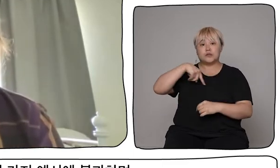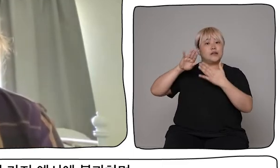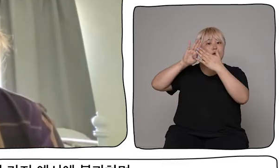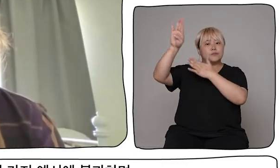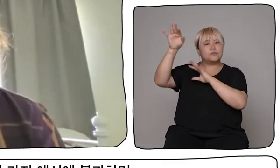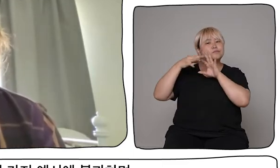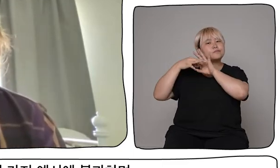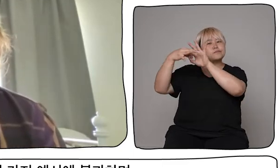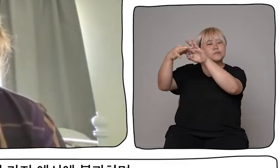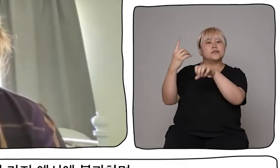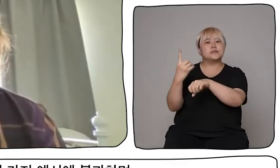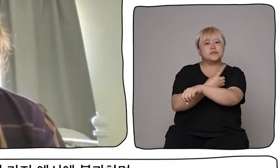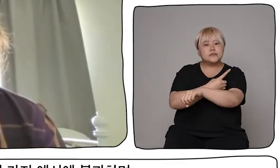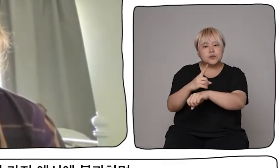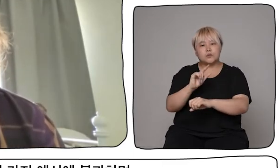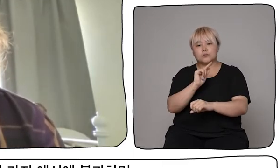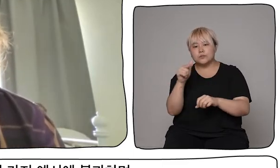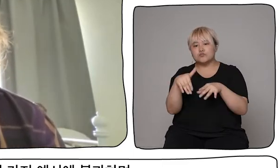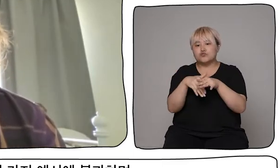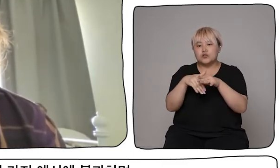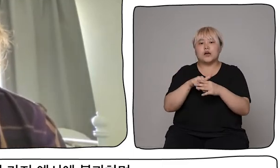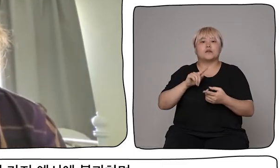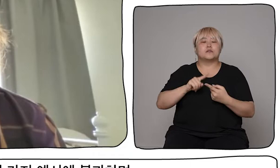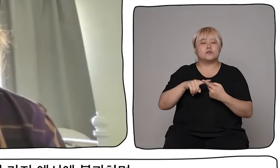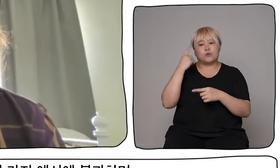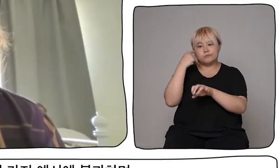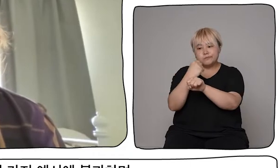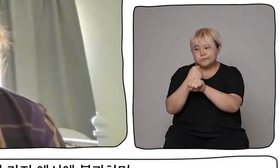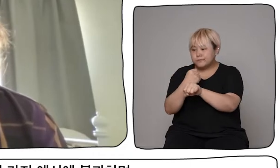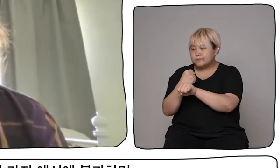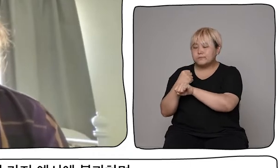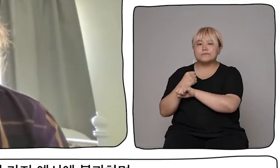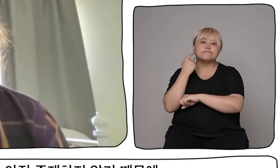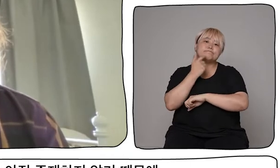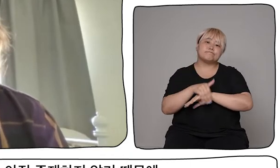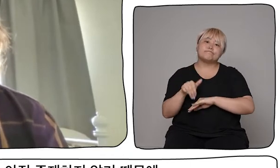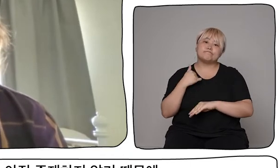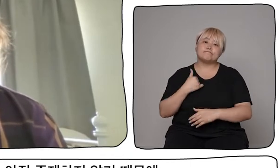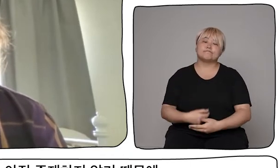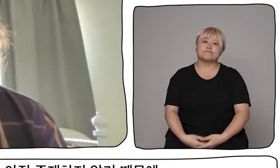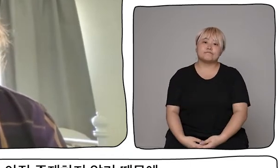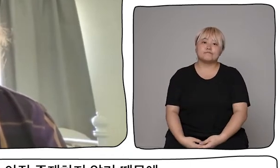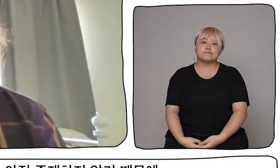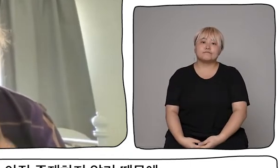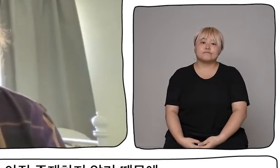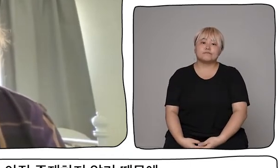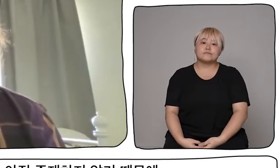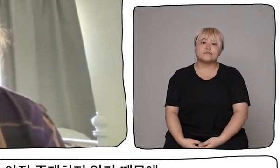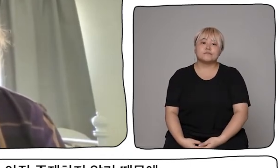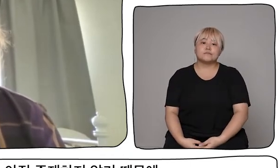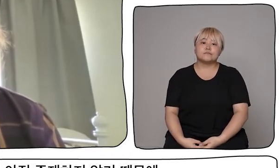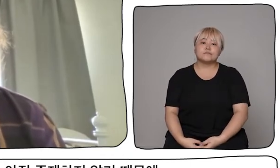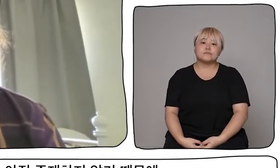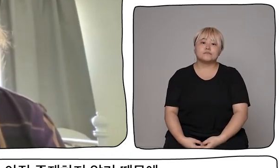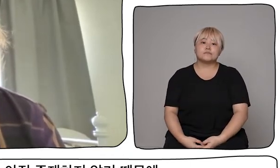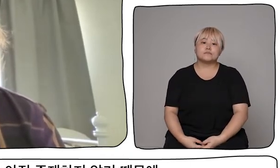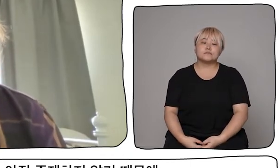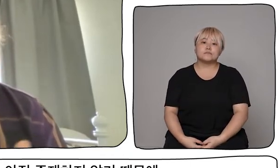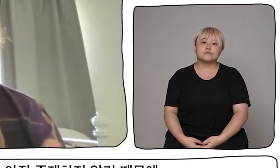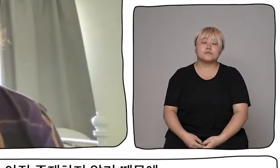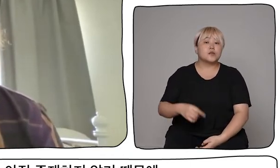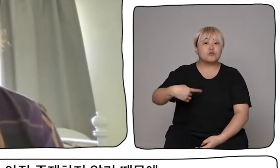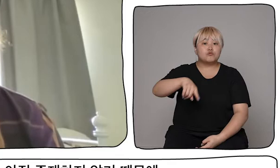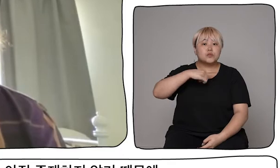moving forwards from a digital culture perspective. We will also know that a lot of things we want to do don't necessarily